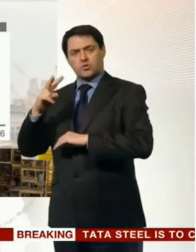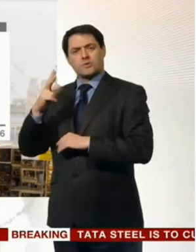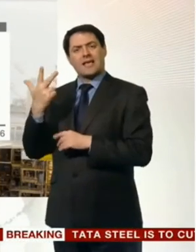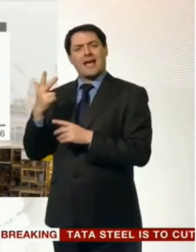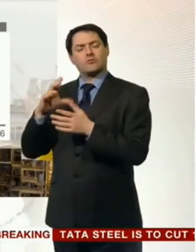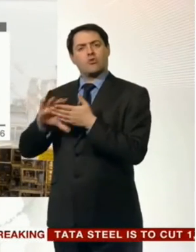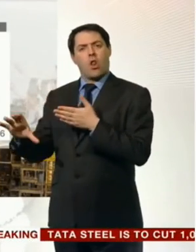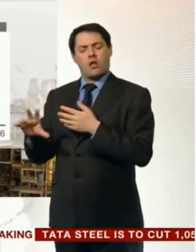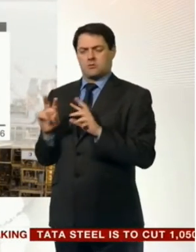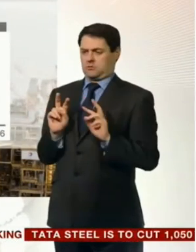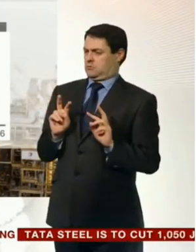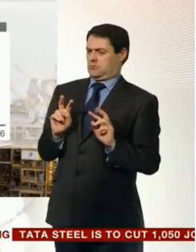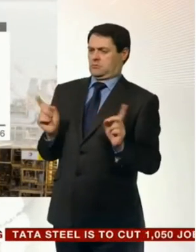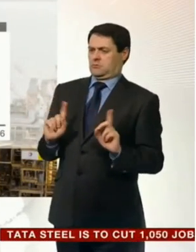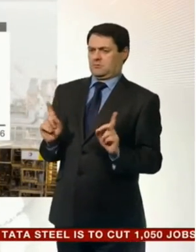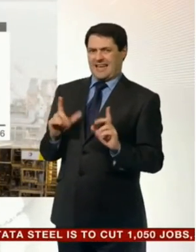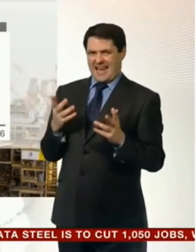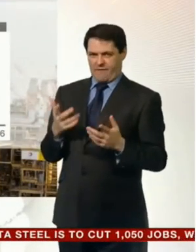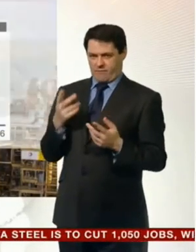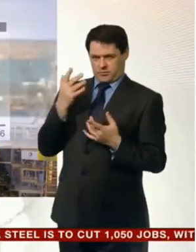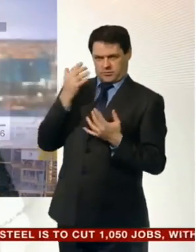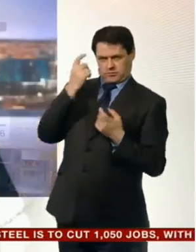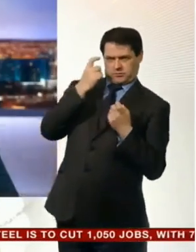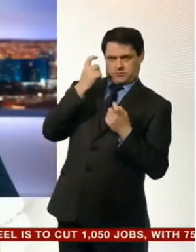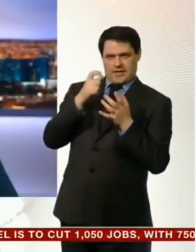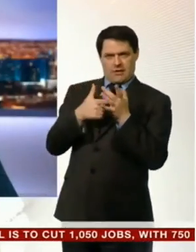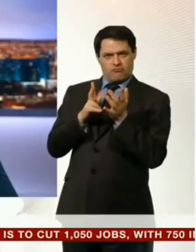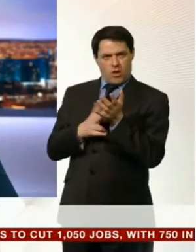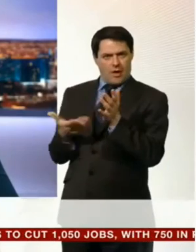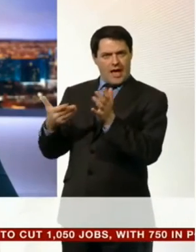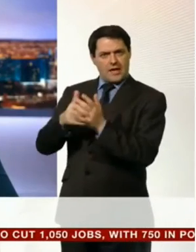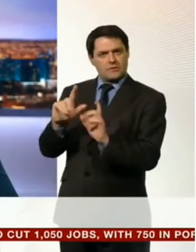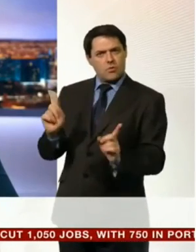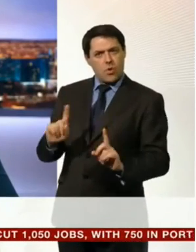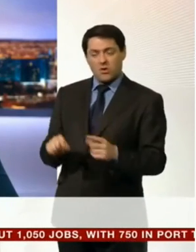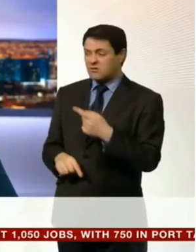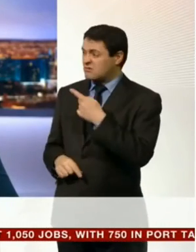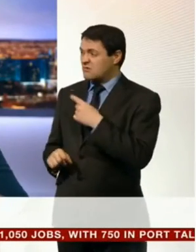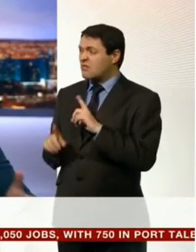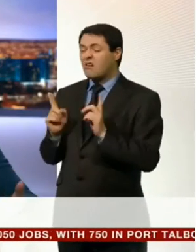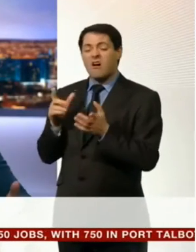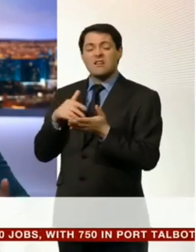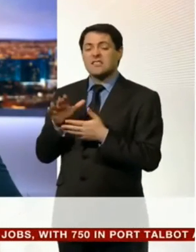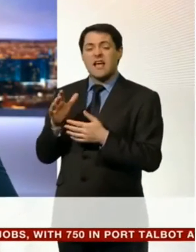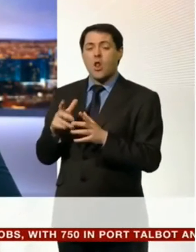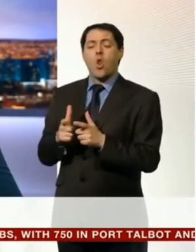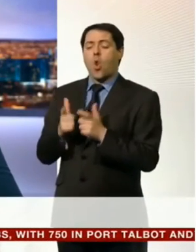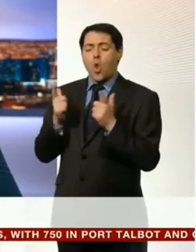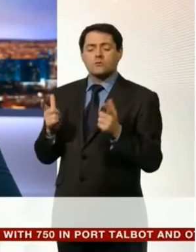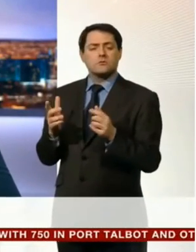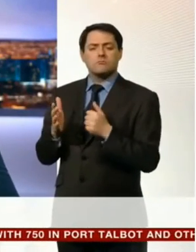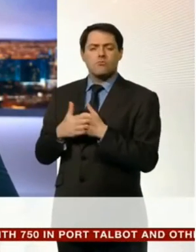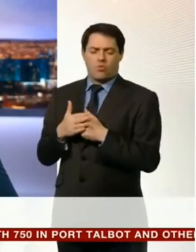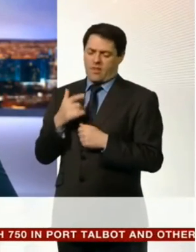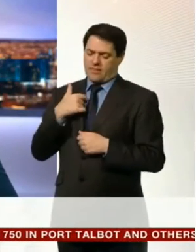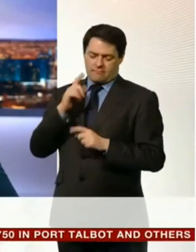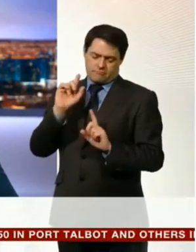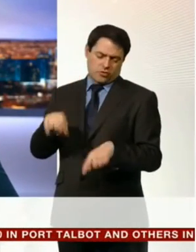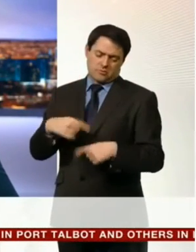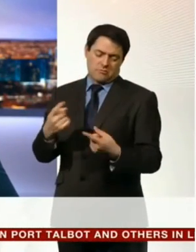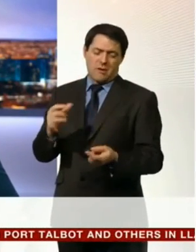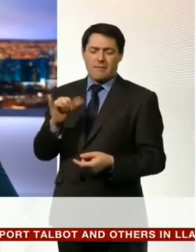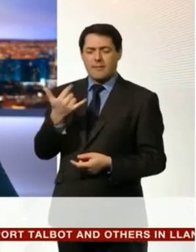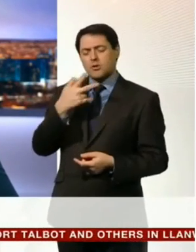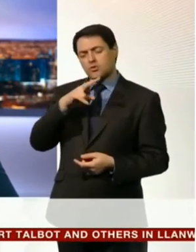work out how much Iran will add to supply I don't think they're going to be able to sell more a lot more immediately we think anywhere